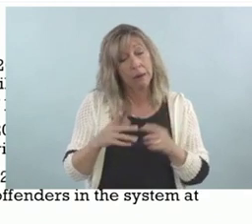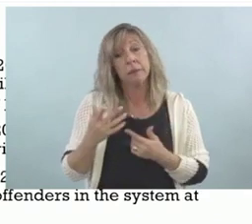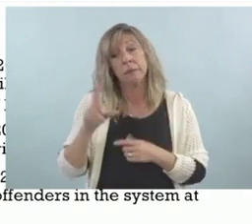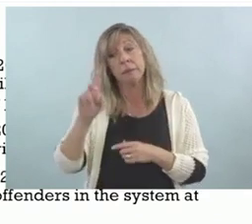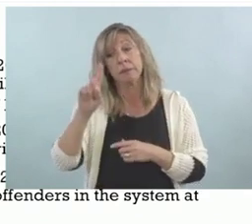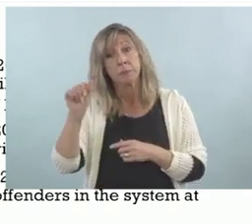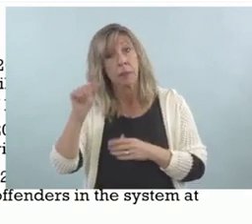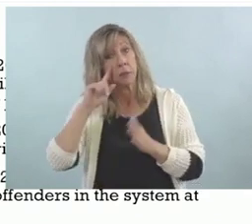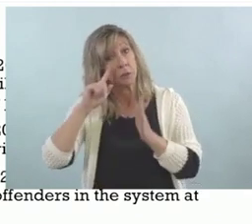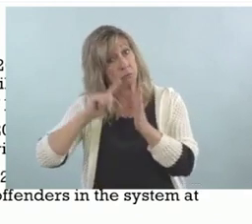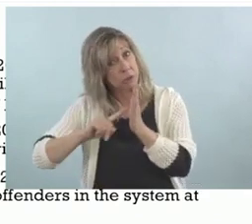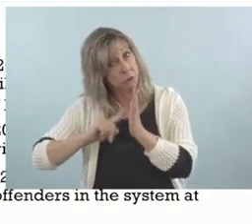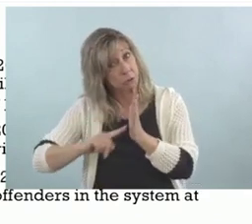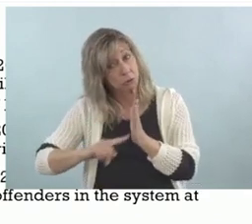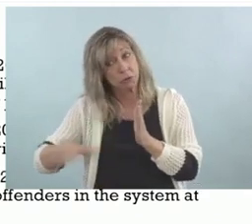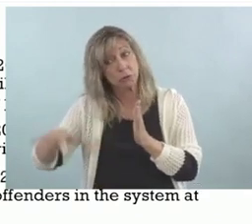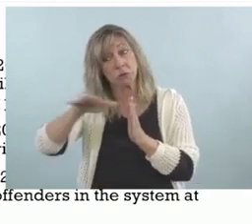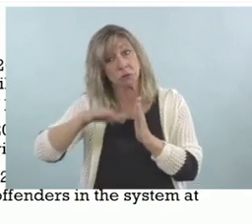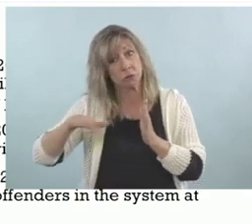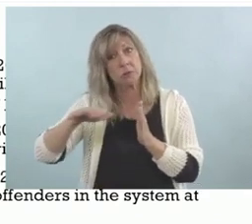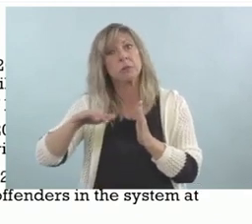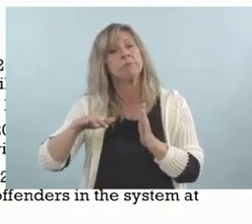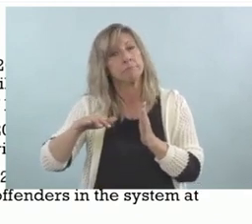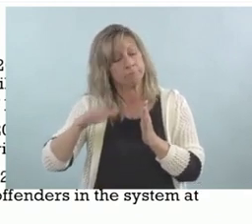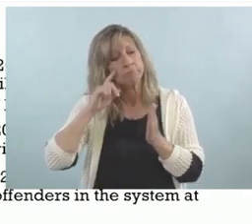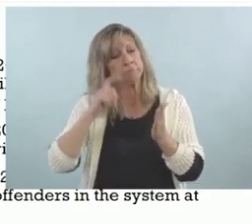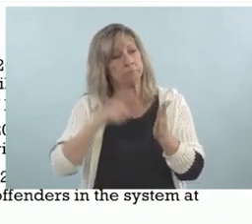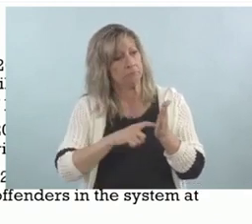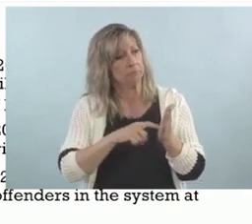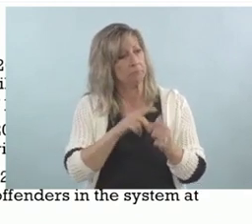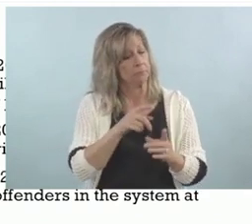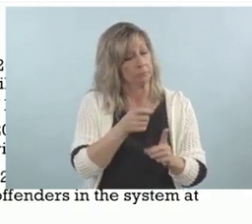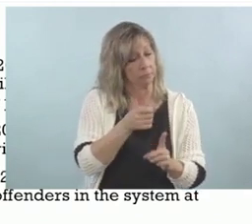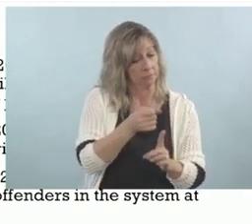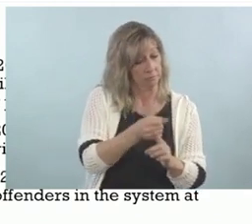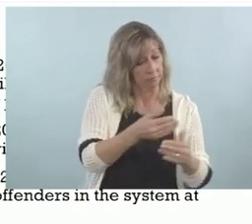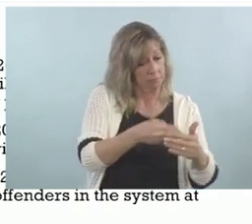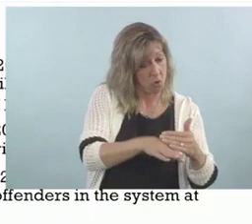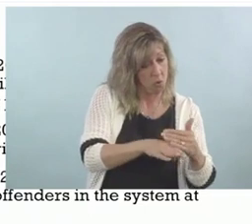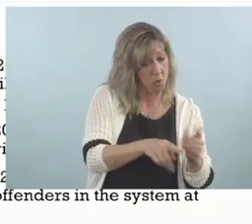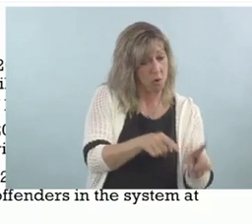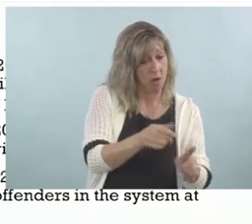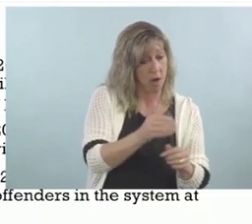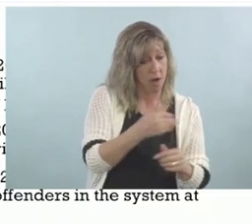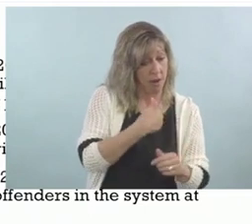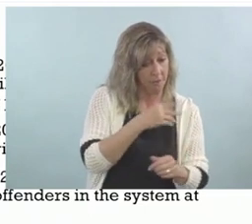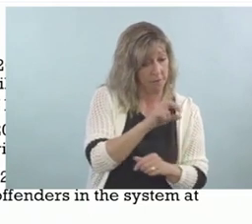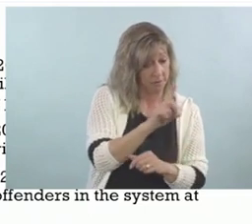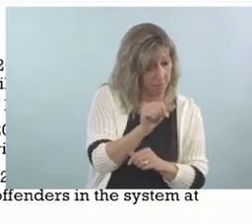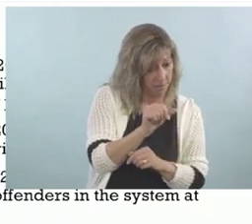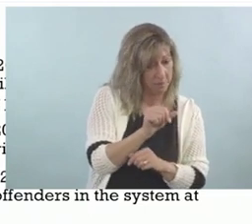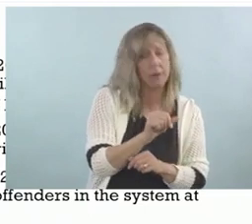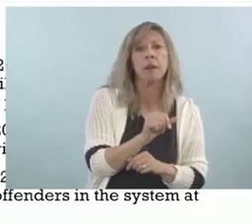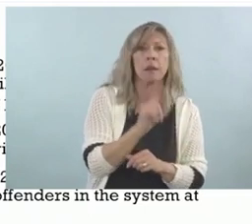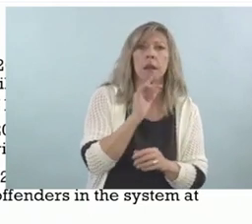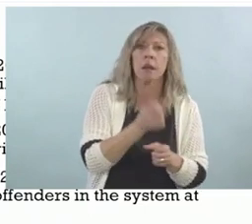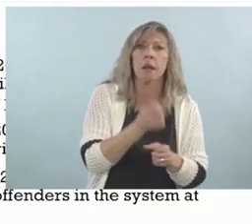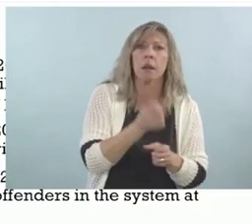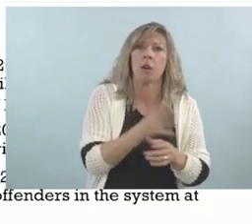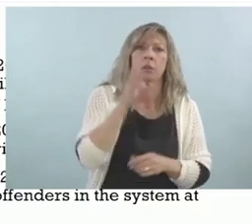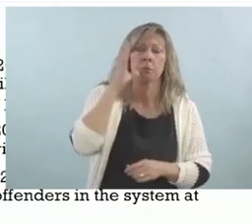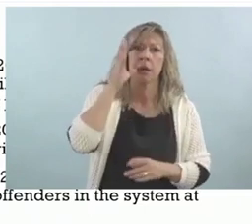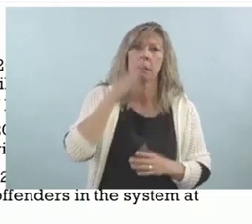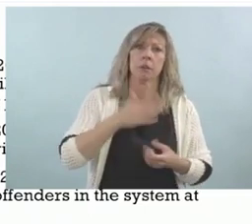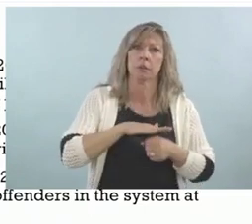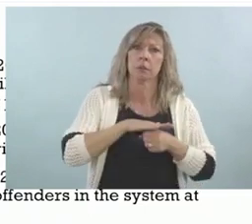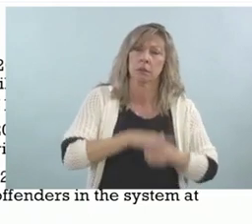the disability itself causes a strain on the parents. And communication difficulties are often